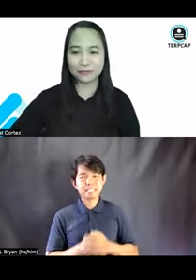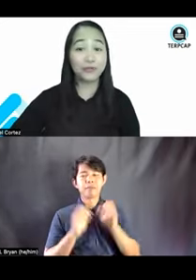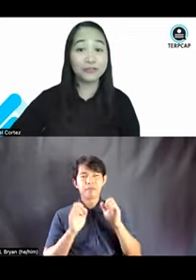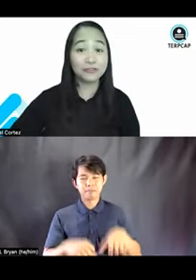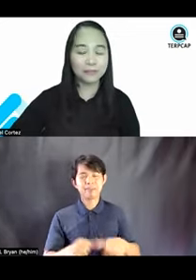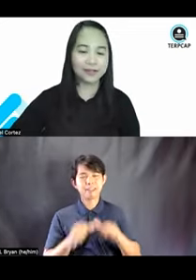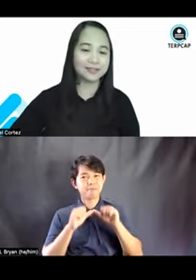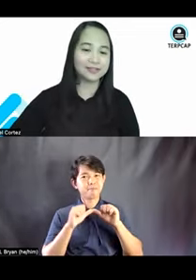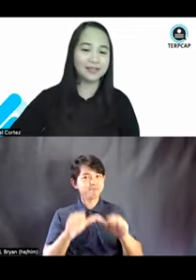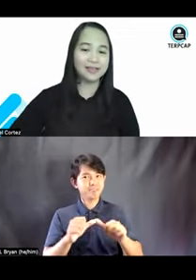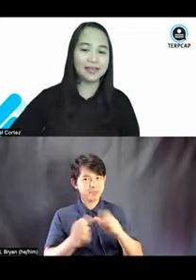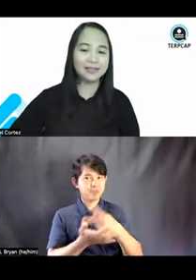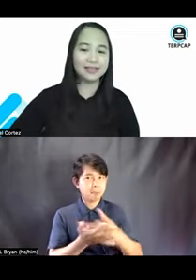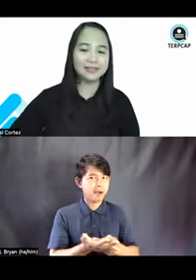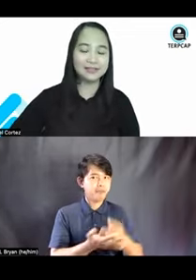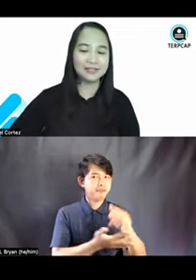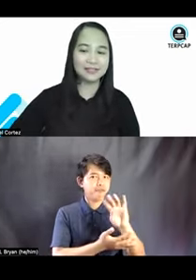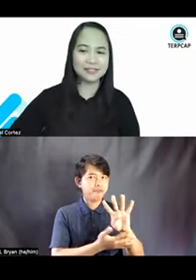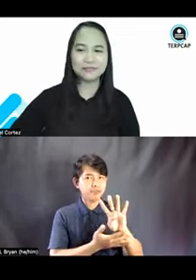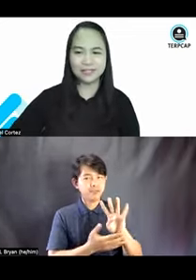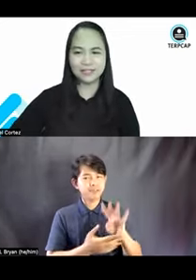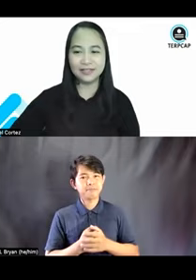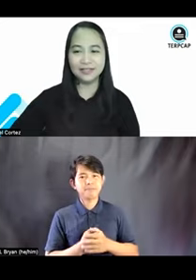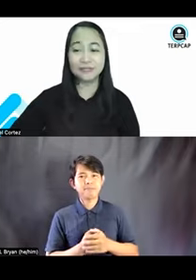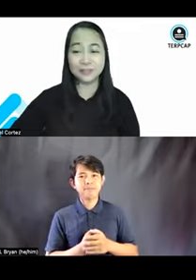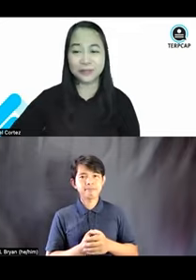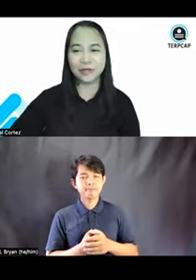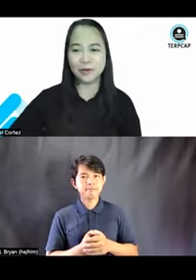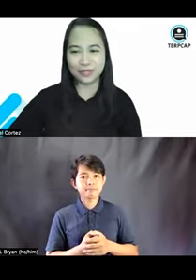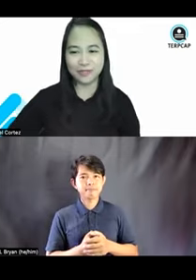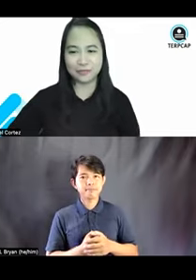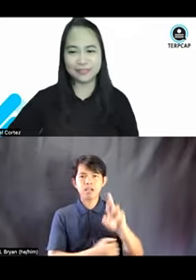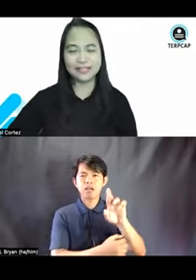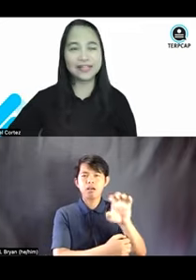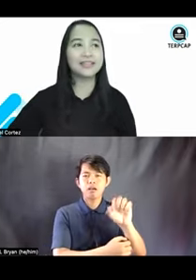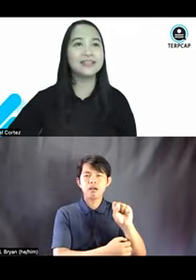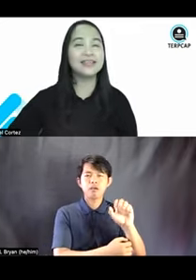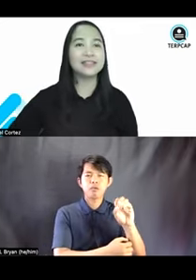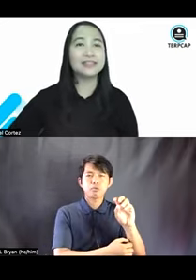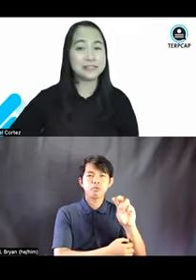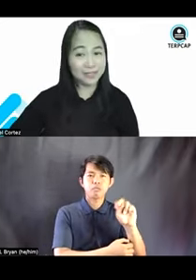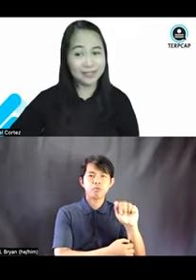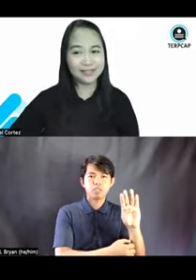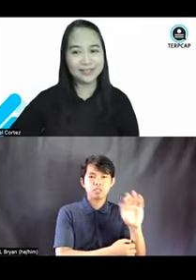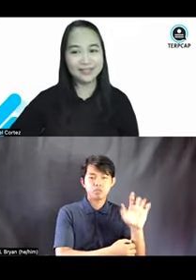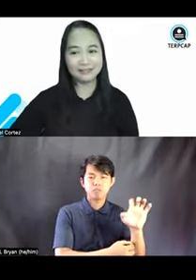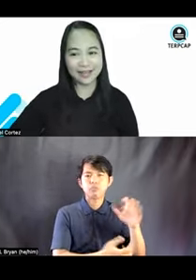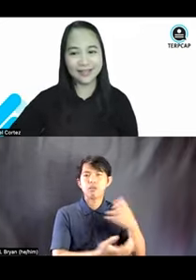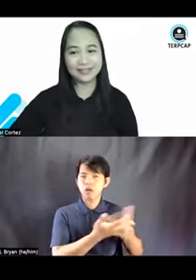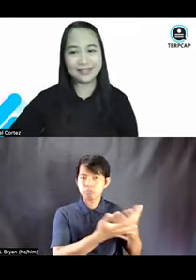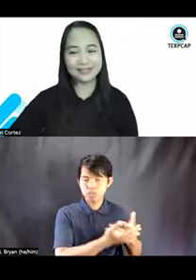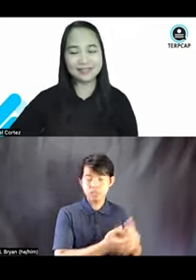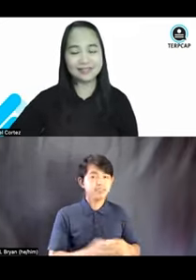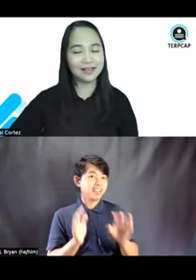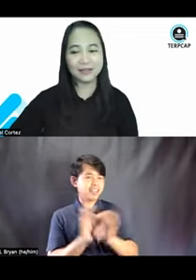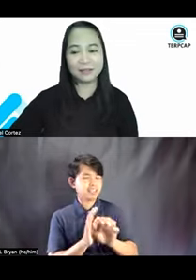with our fourth part. And this is really reasonable accommodations. And again, disability, right,